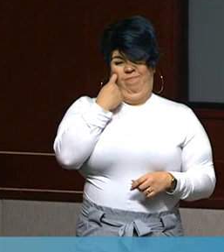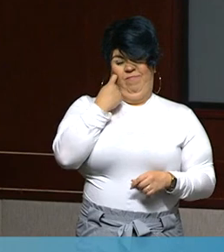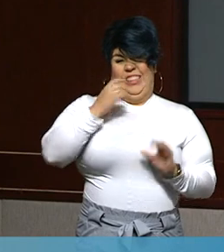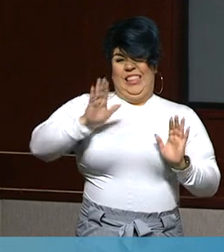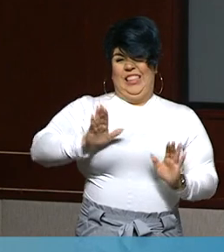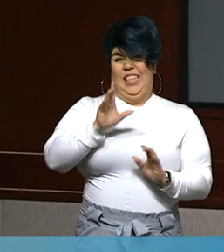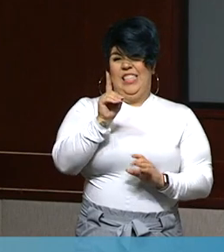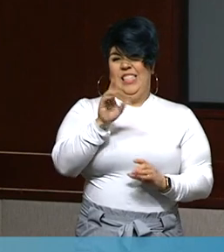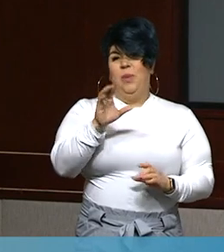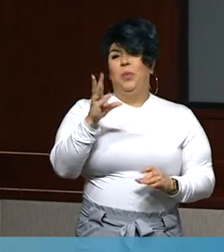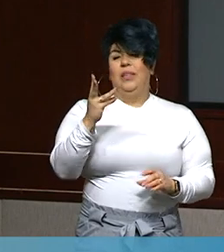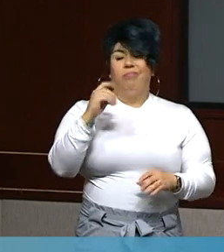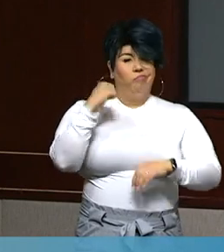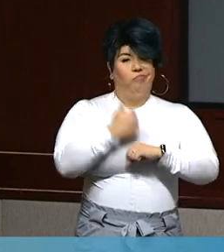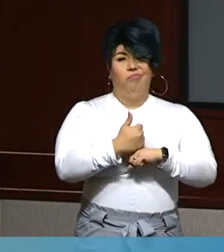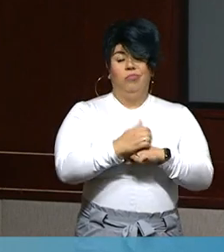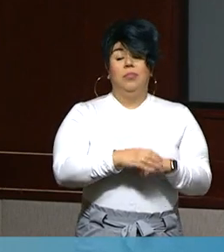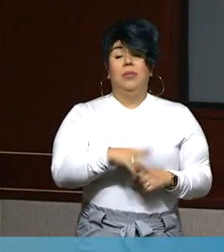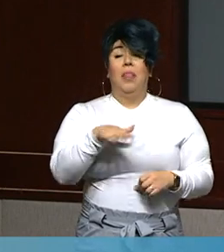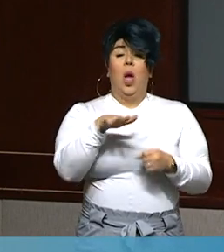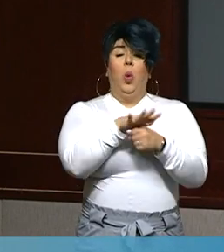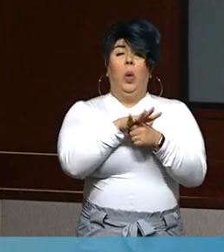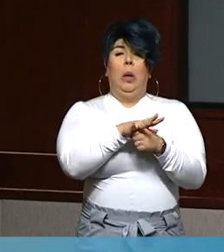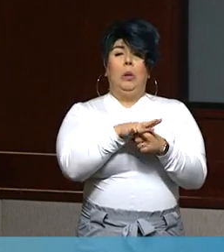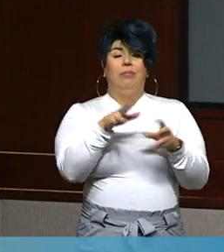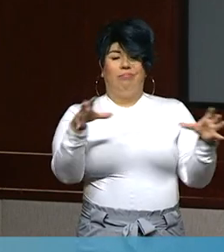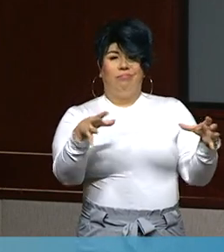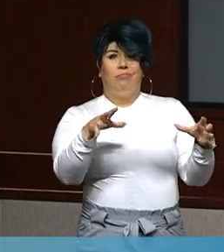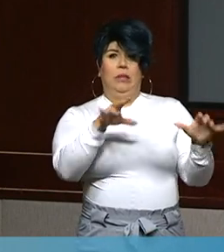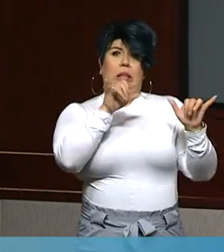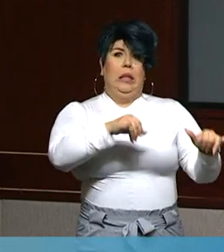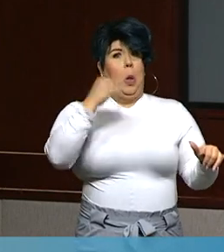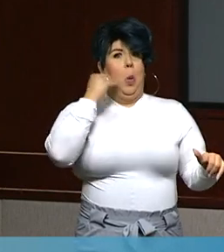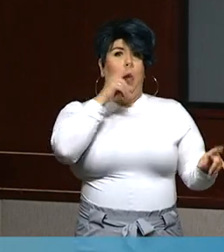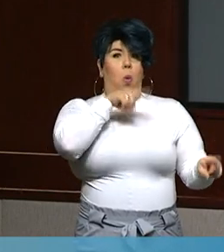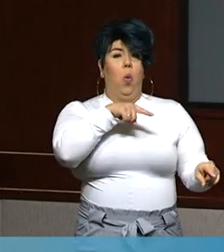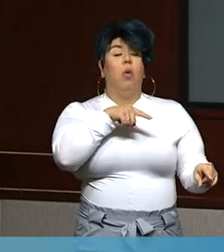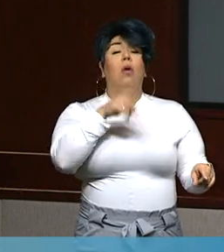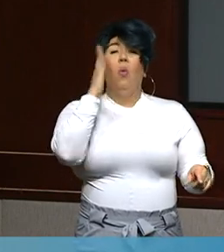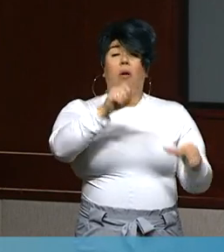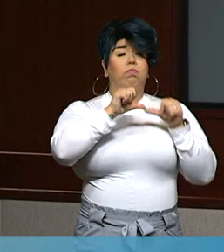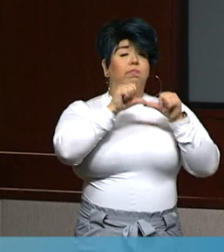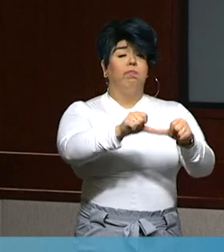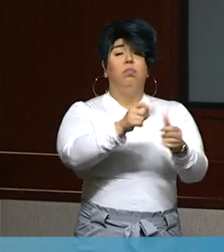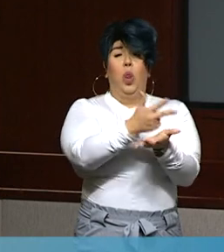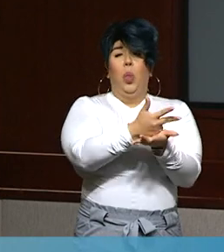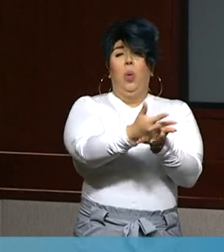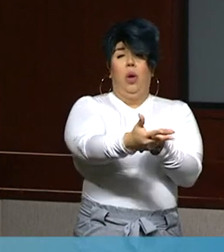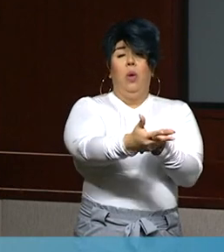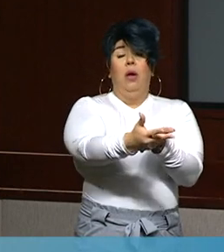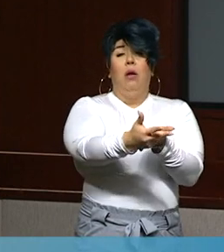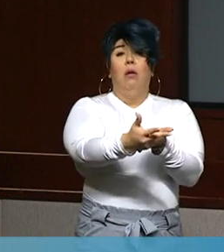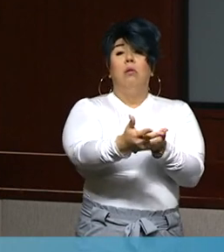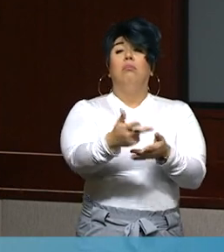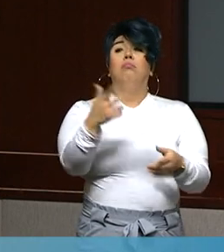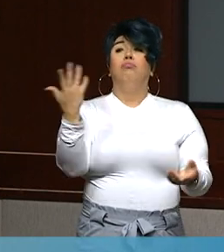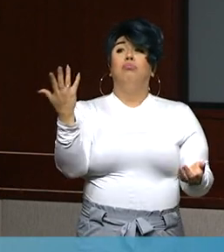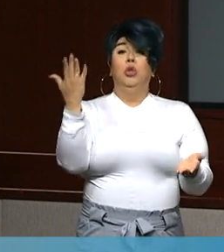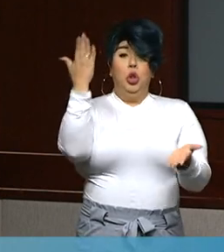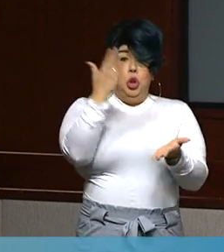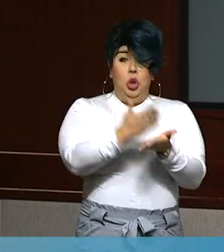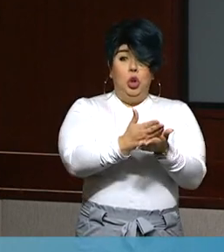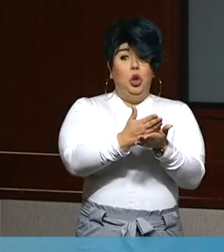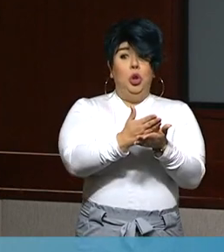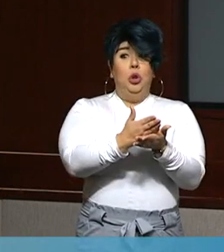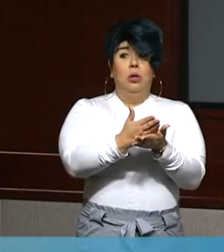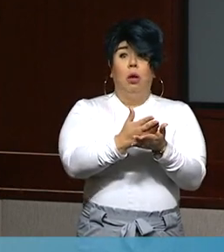6th. This regional stay-at-home order will remain in place for a minimum of three weeks and will not be lifted until it is projected that the